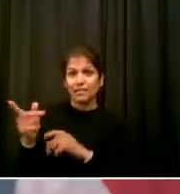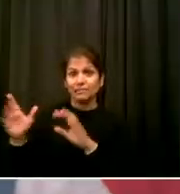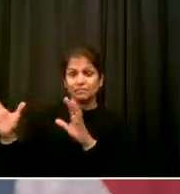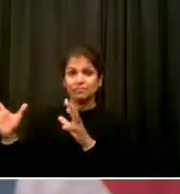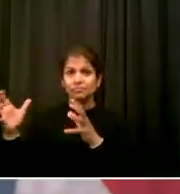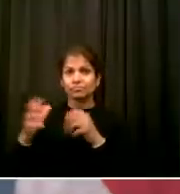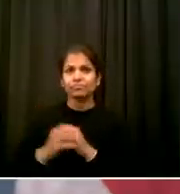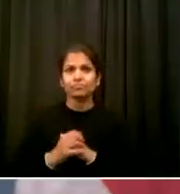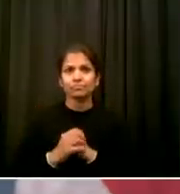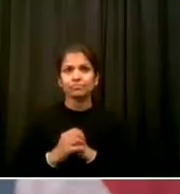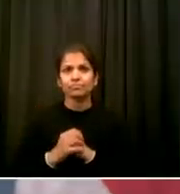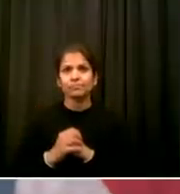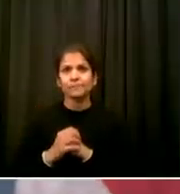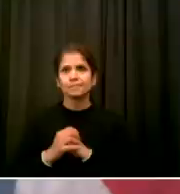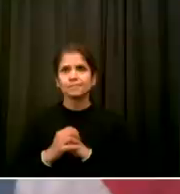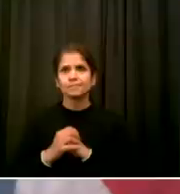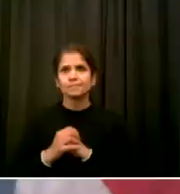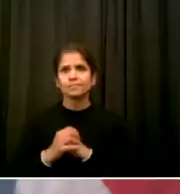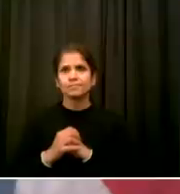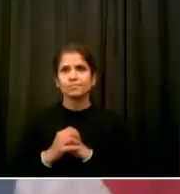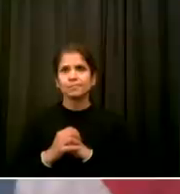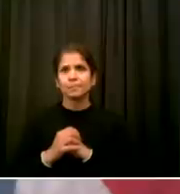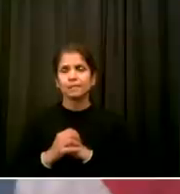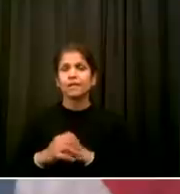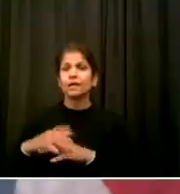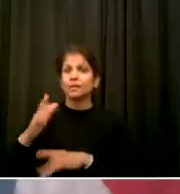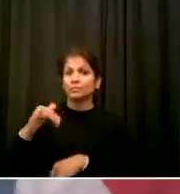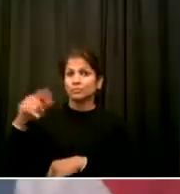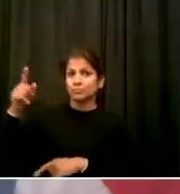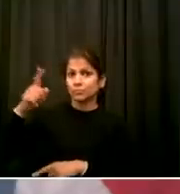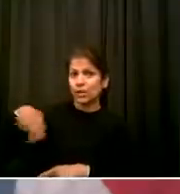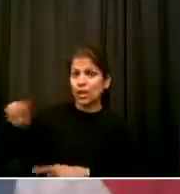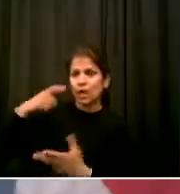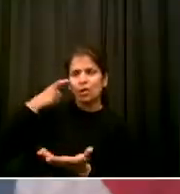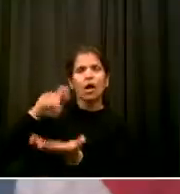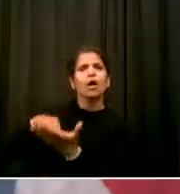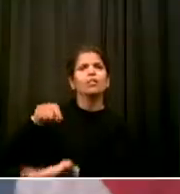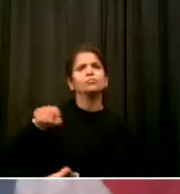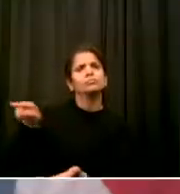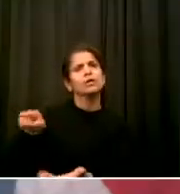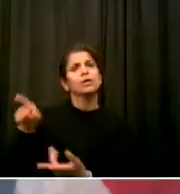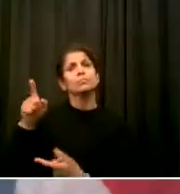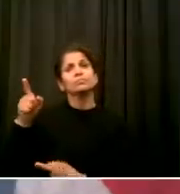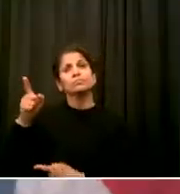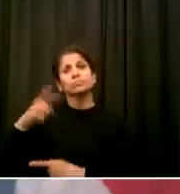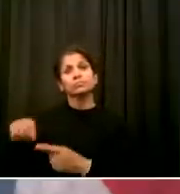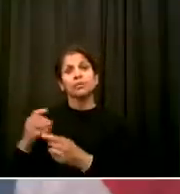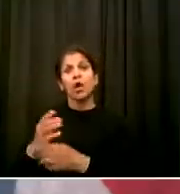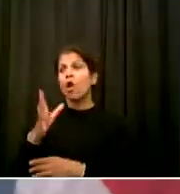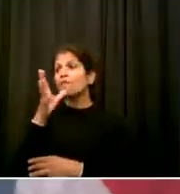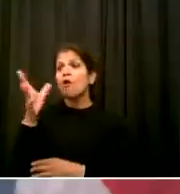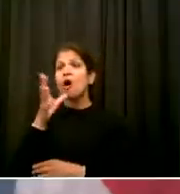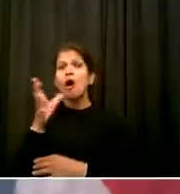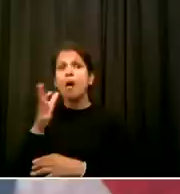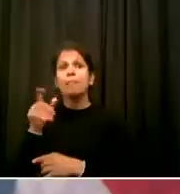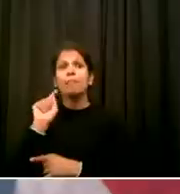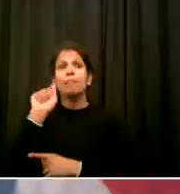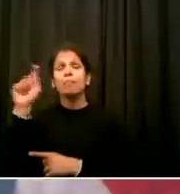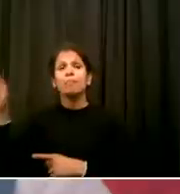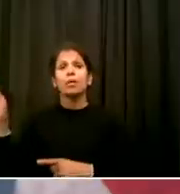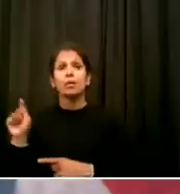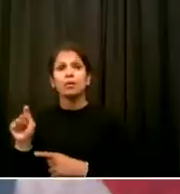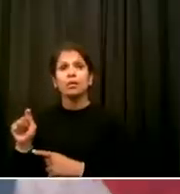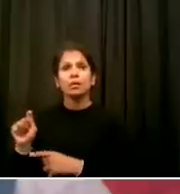All produced the labor of people who were enslaved The lives and the voices of Sarah,